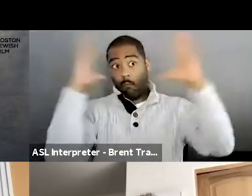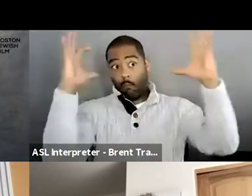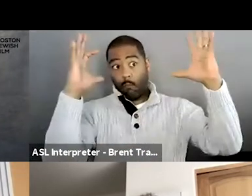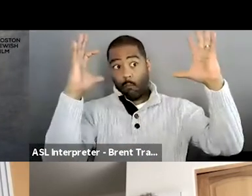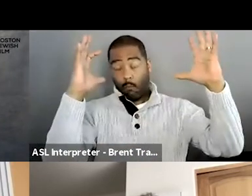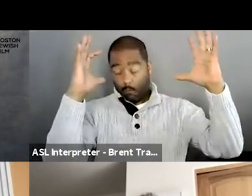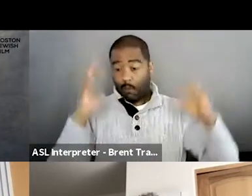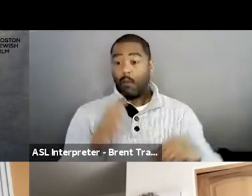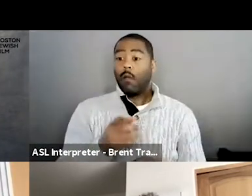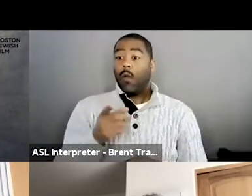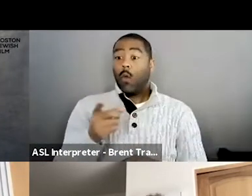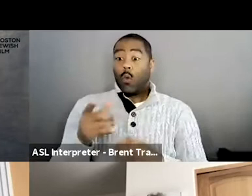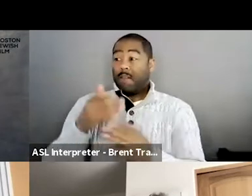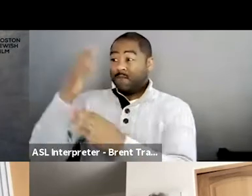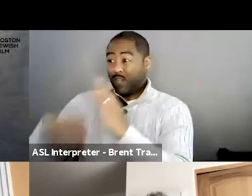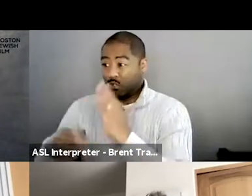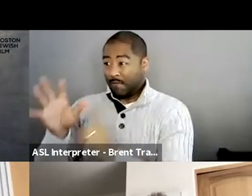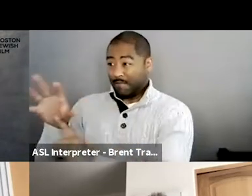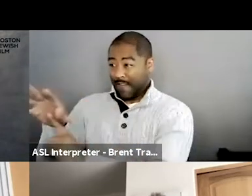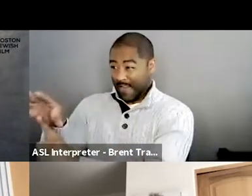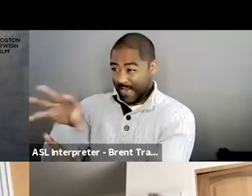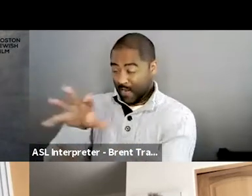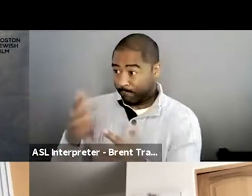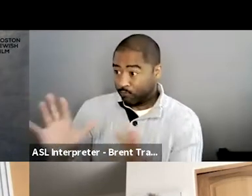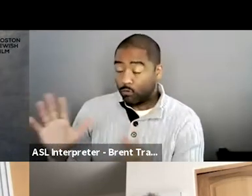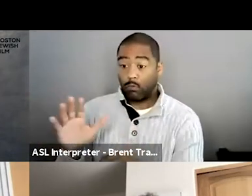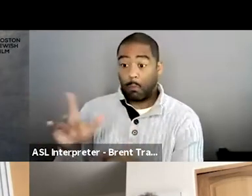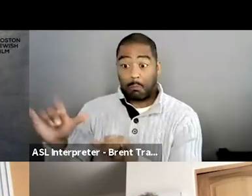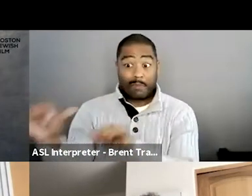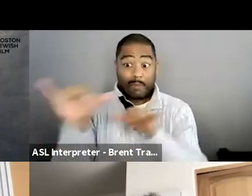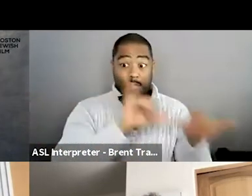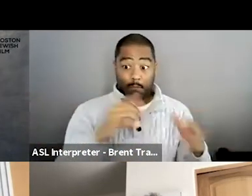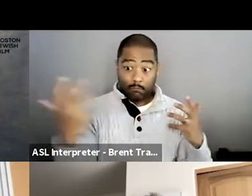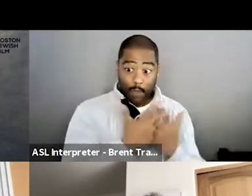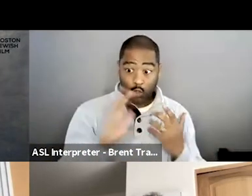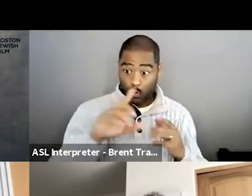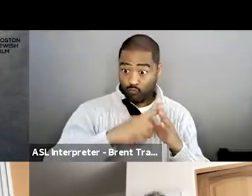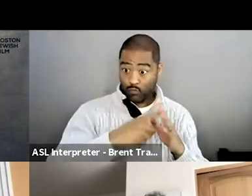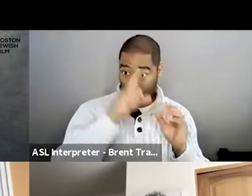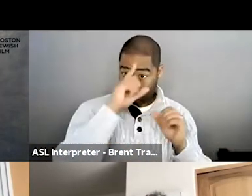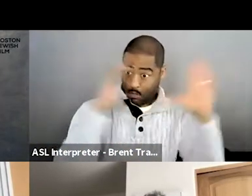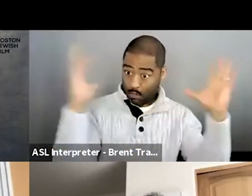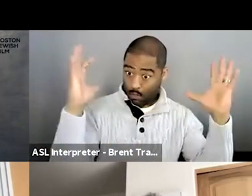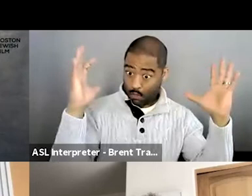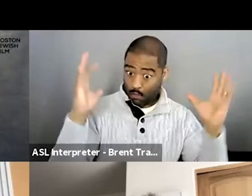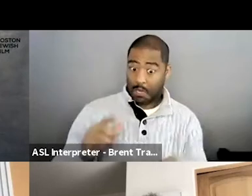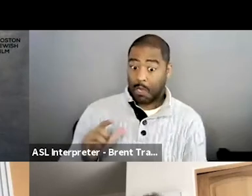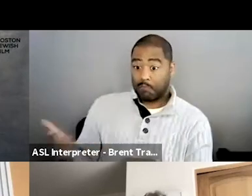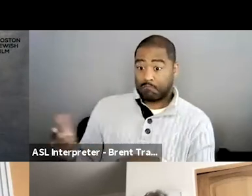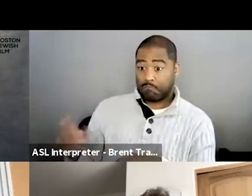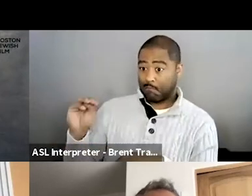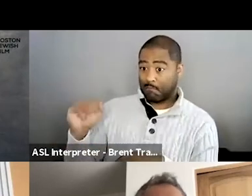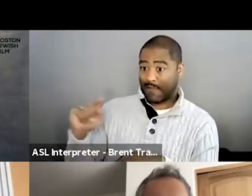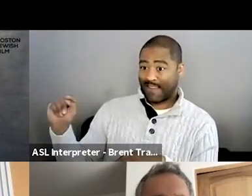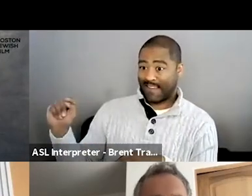to Matt. I'll start, I guess. Yeah, I mean, I think that initially, honestly, it was really about just